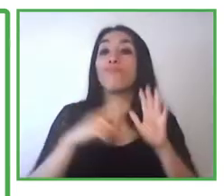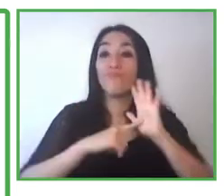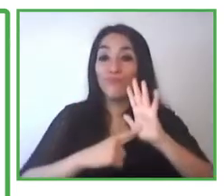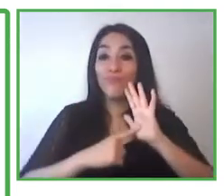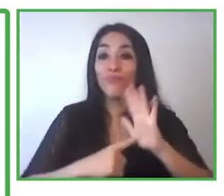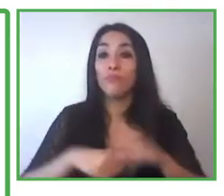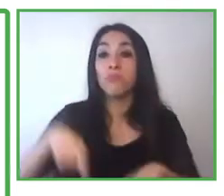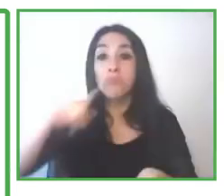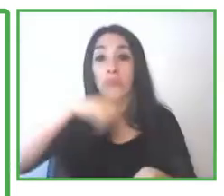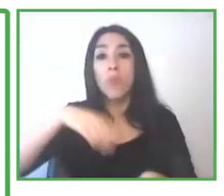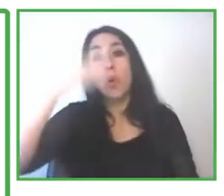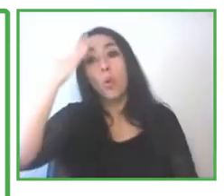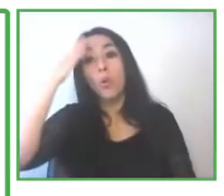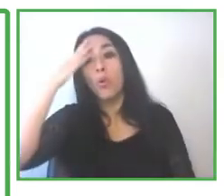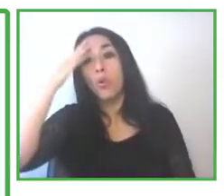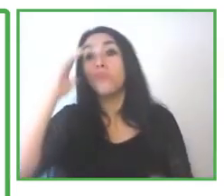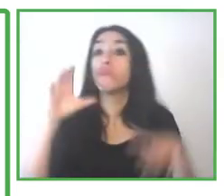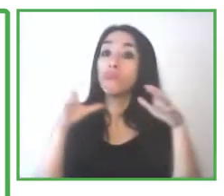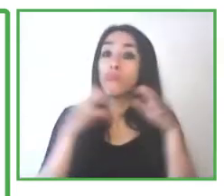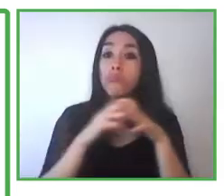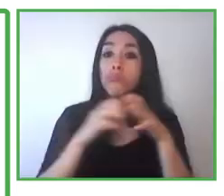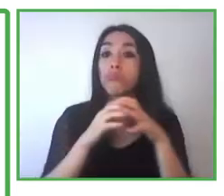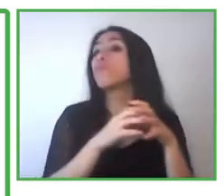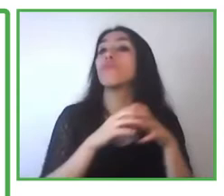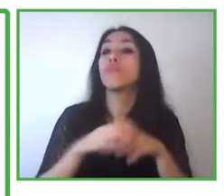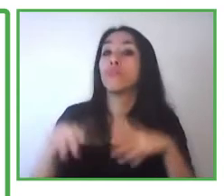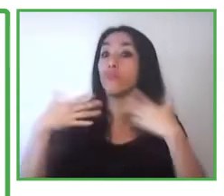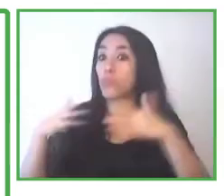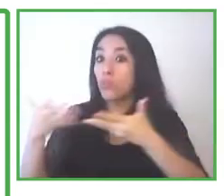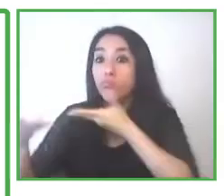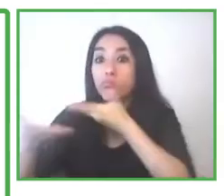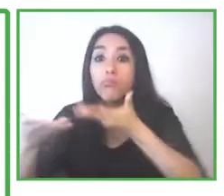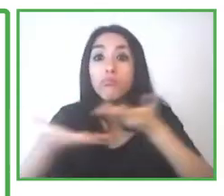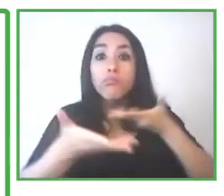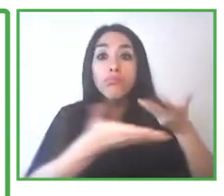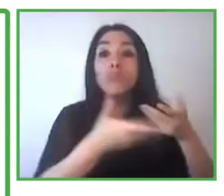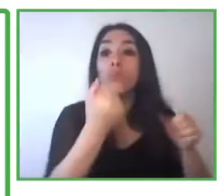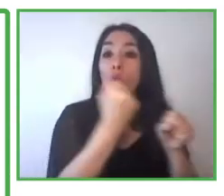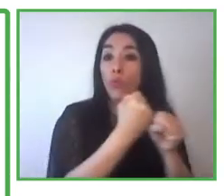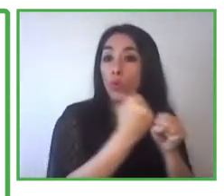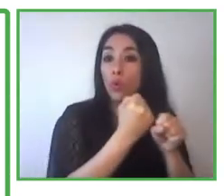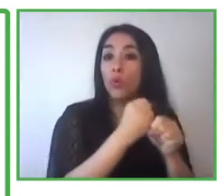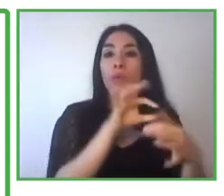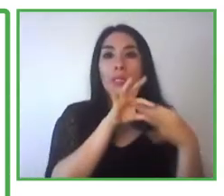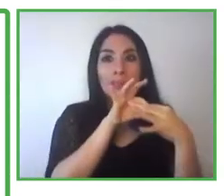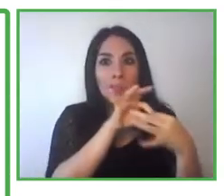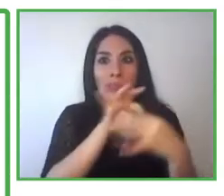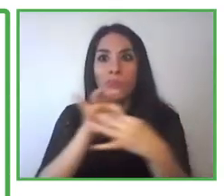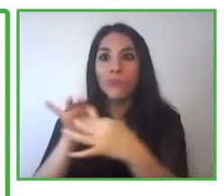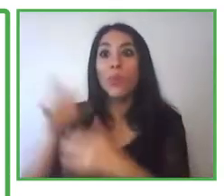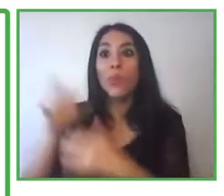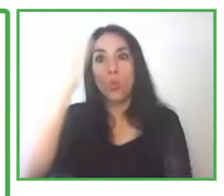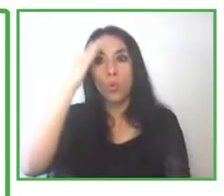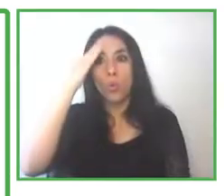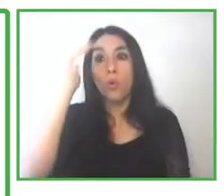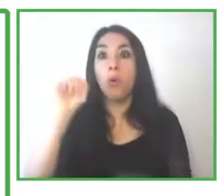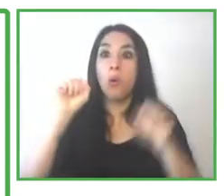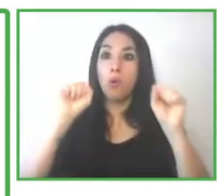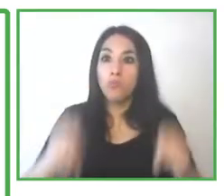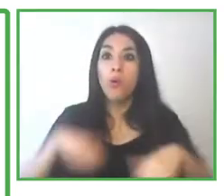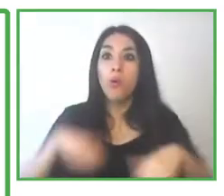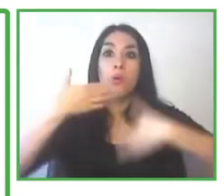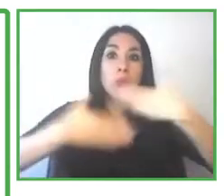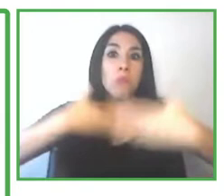program. are convinced that by combining the strengths of Zero Project Impact Transfer and Fundación on Discovery, we can truly